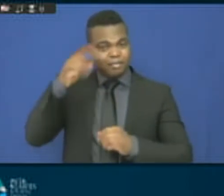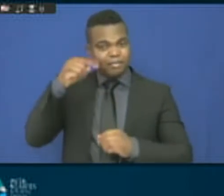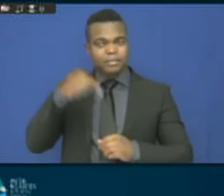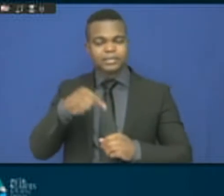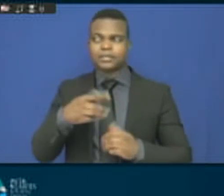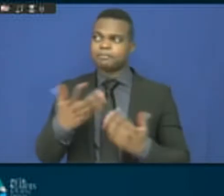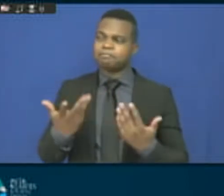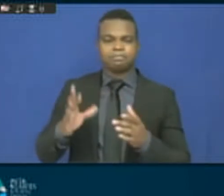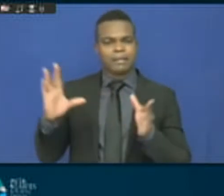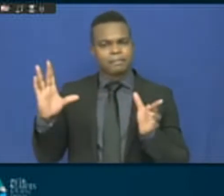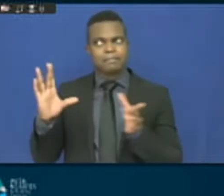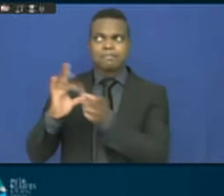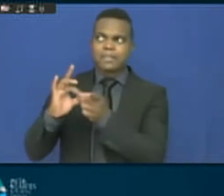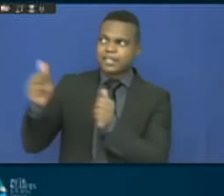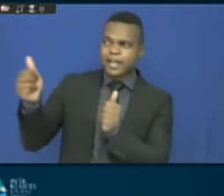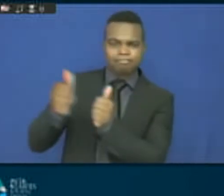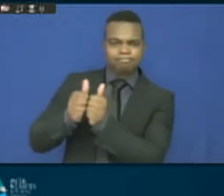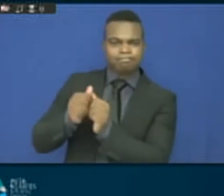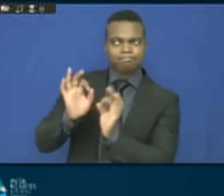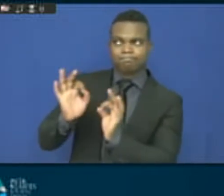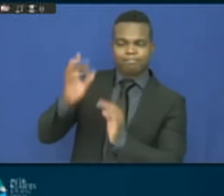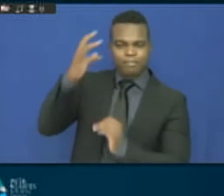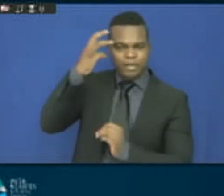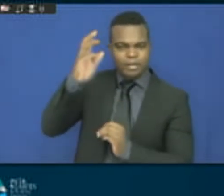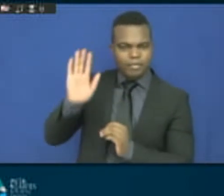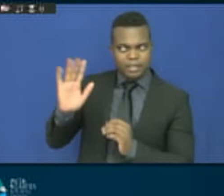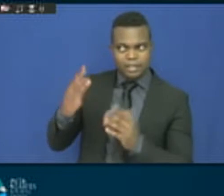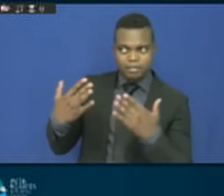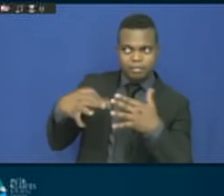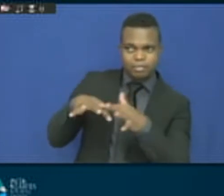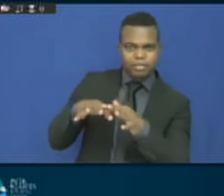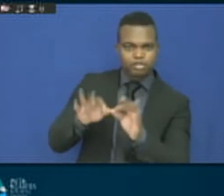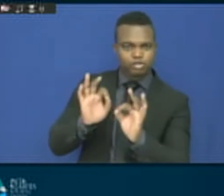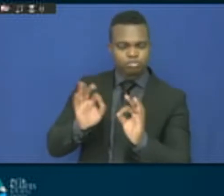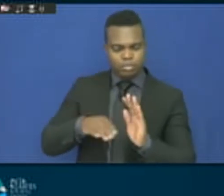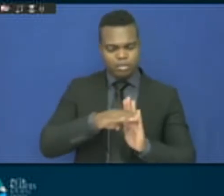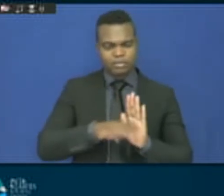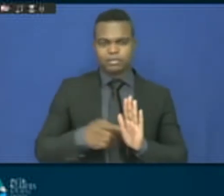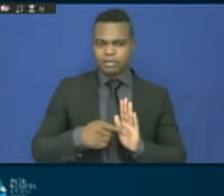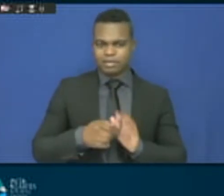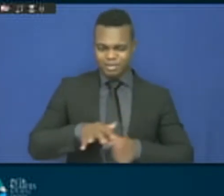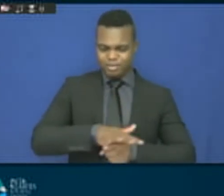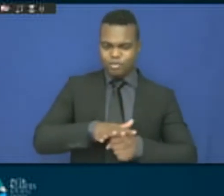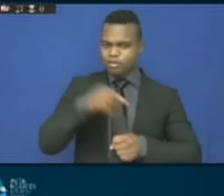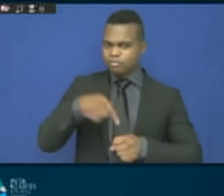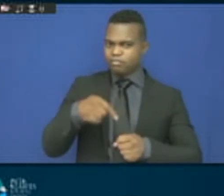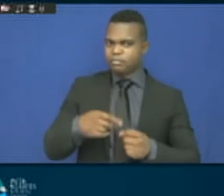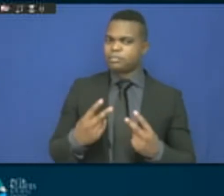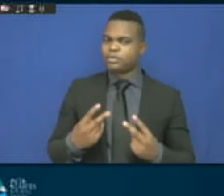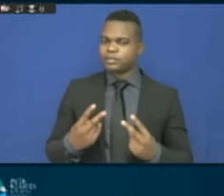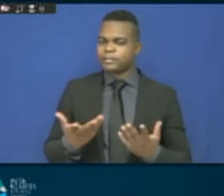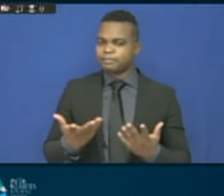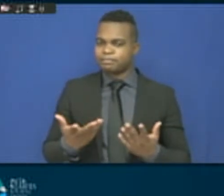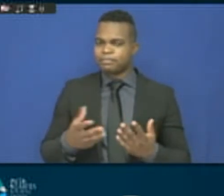And so we welcome the development of the guidelines and this push towards ensuring